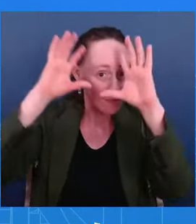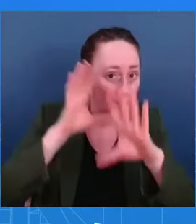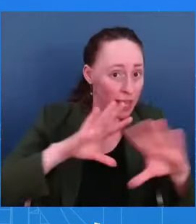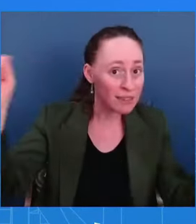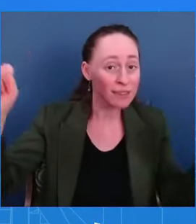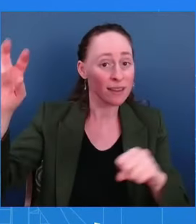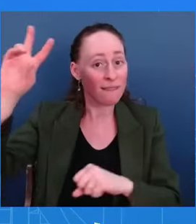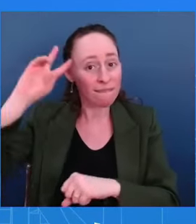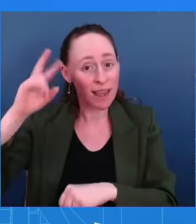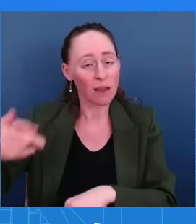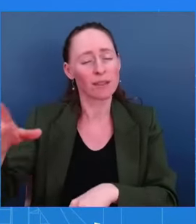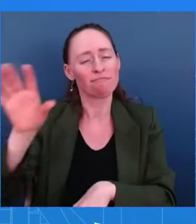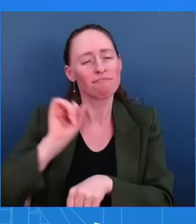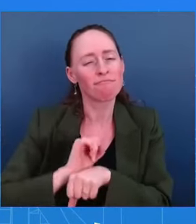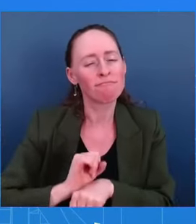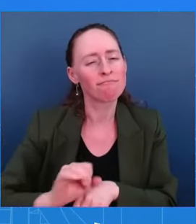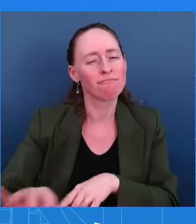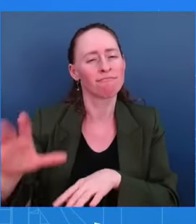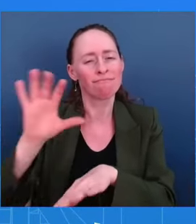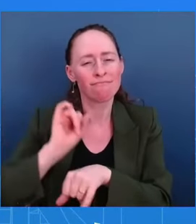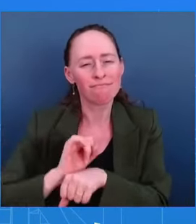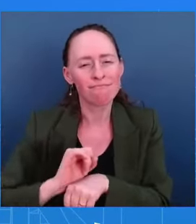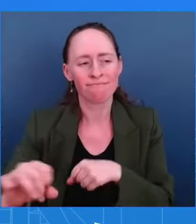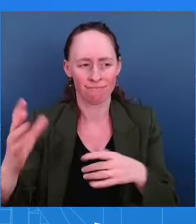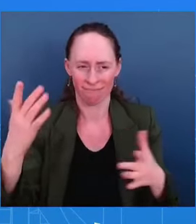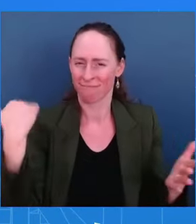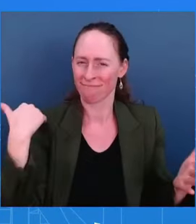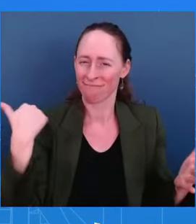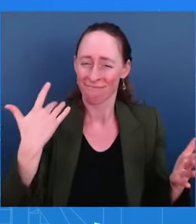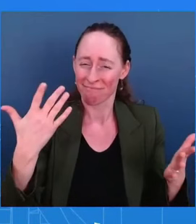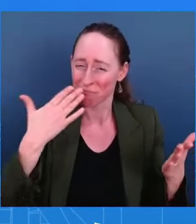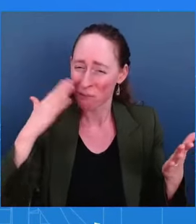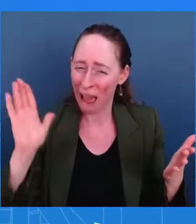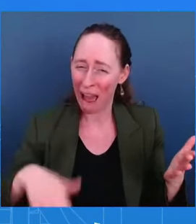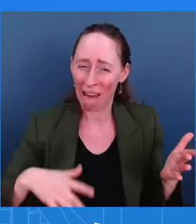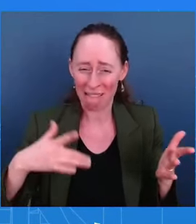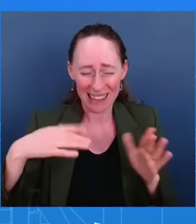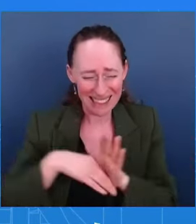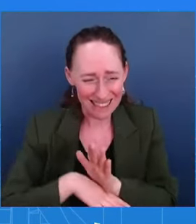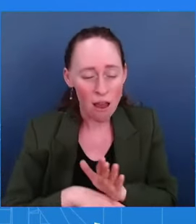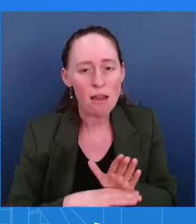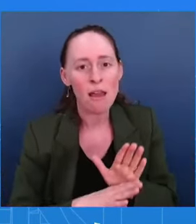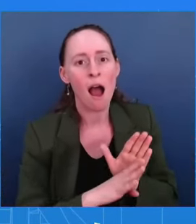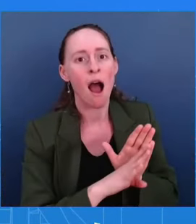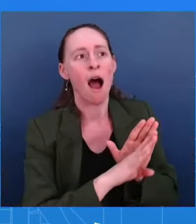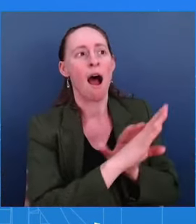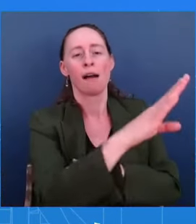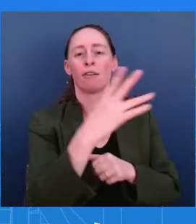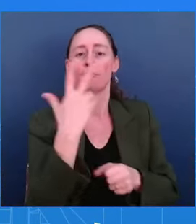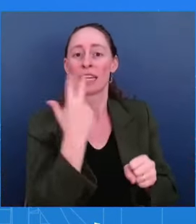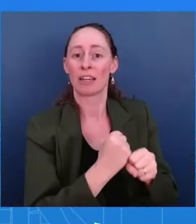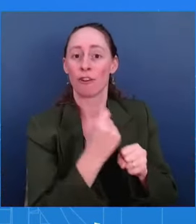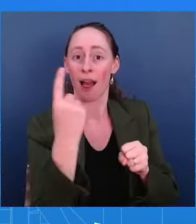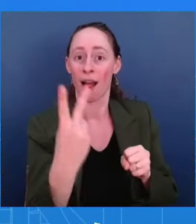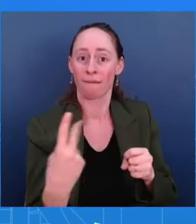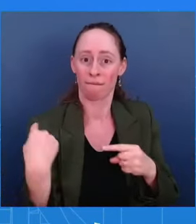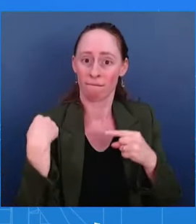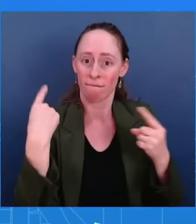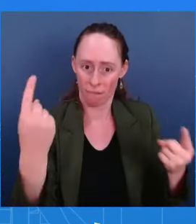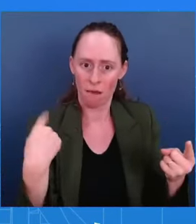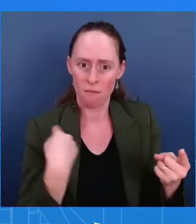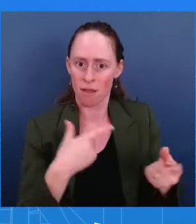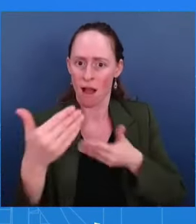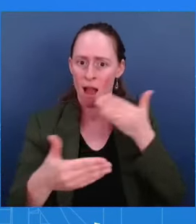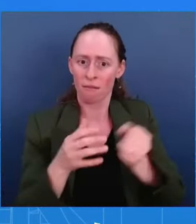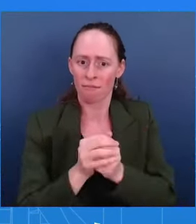over the past three and a half years, job openings remain high and layoffs are in near record lows. I think that's